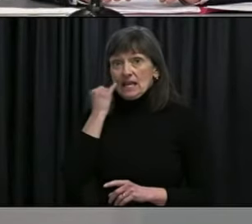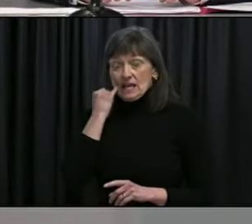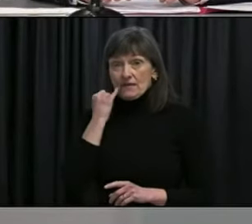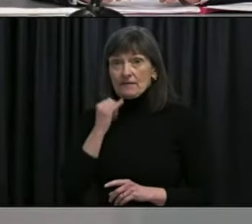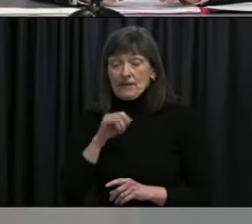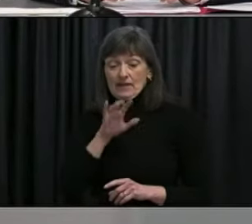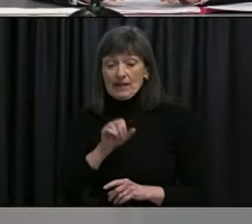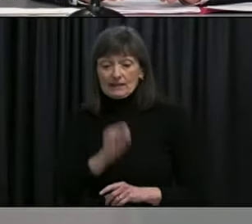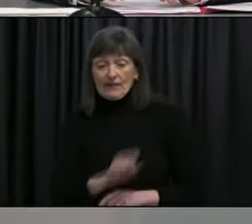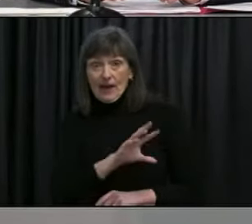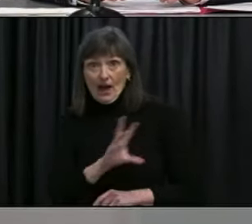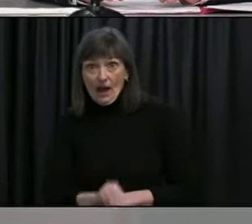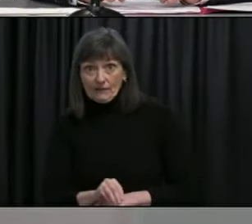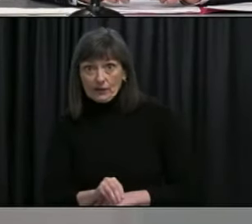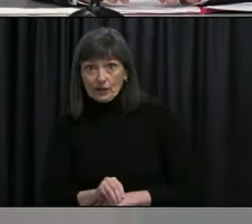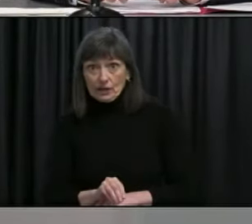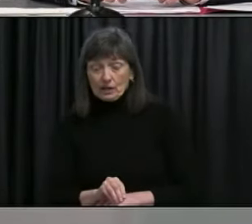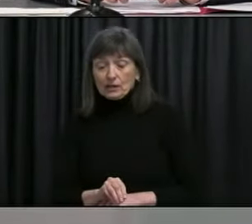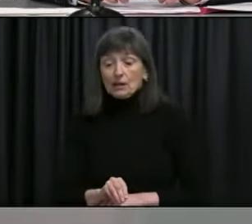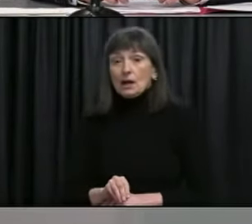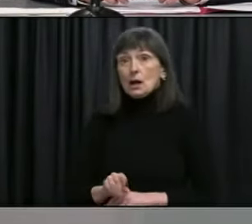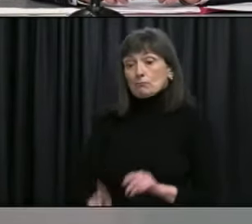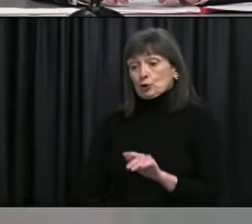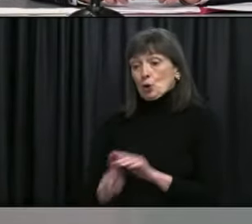this year due to the uk variant